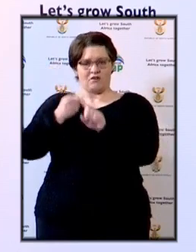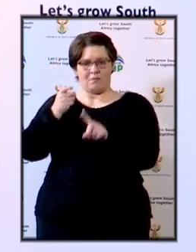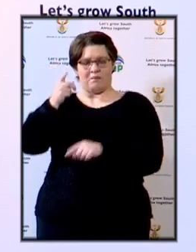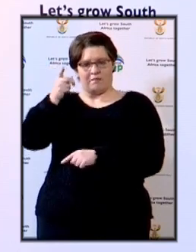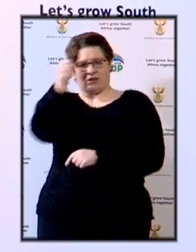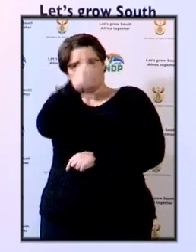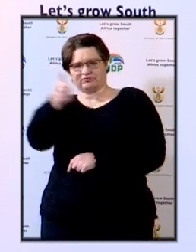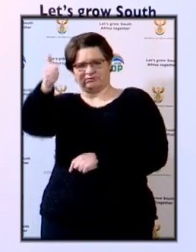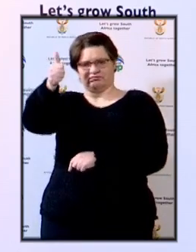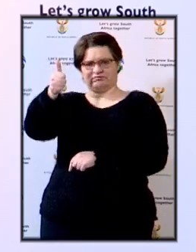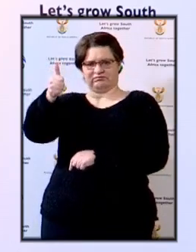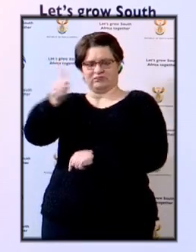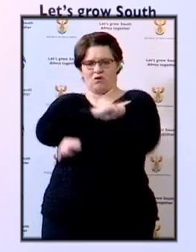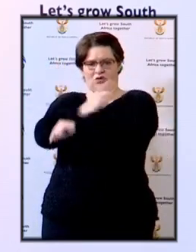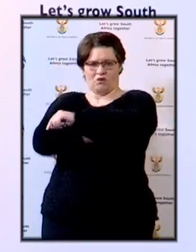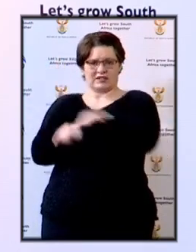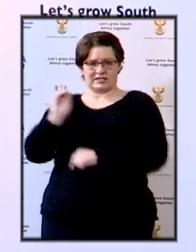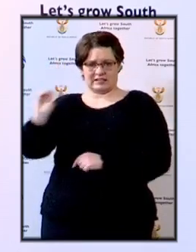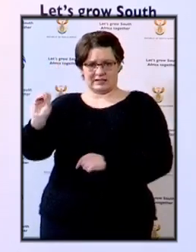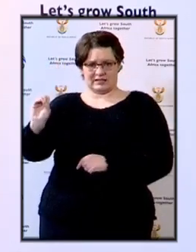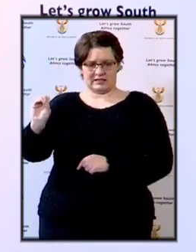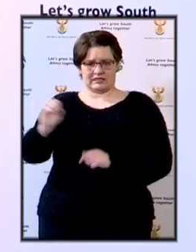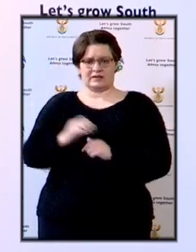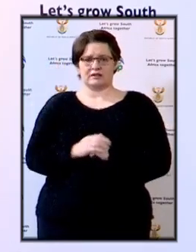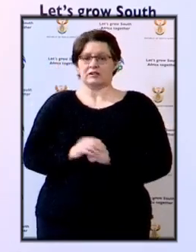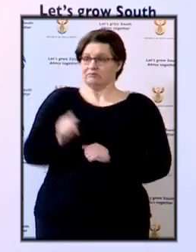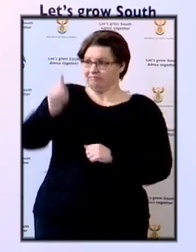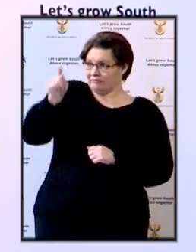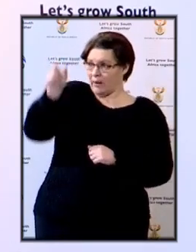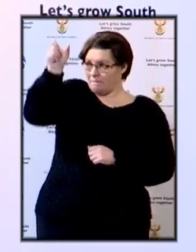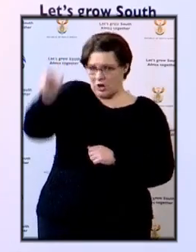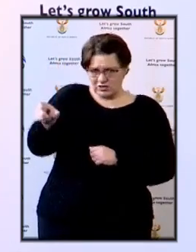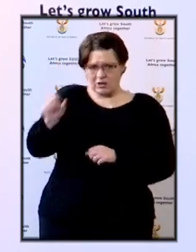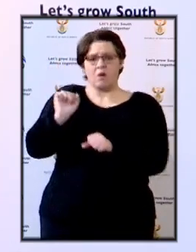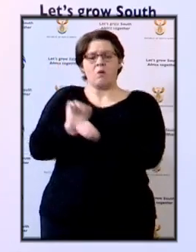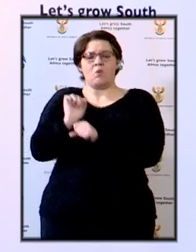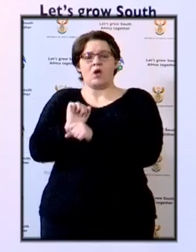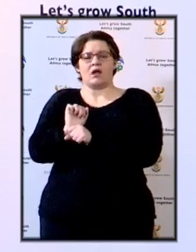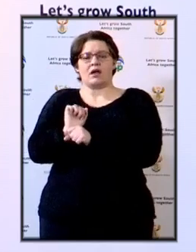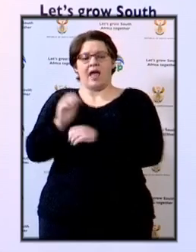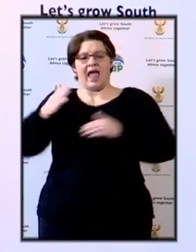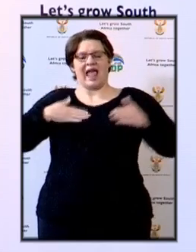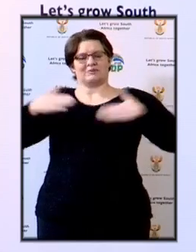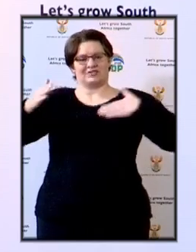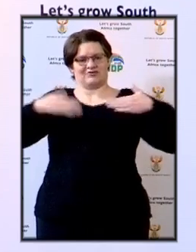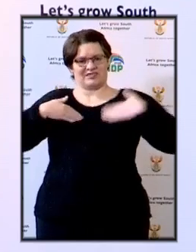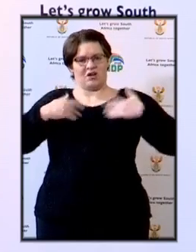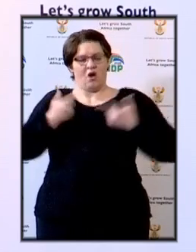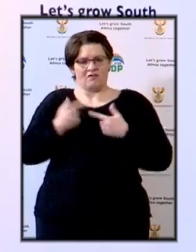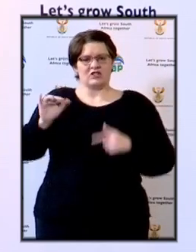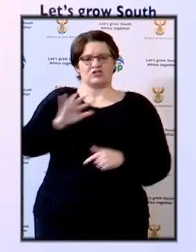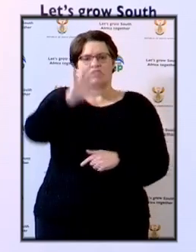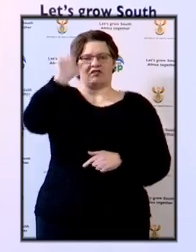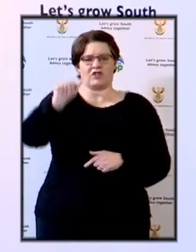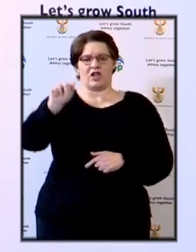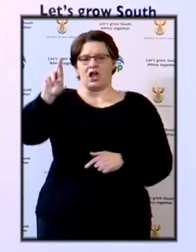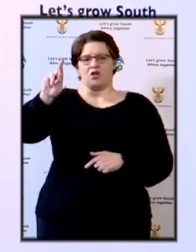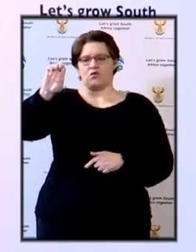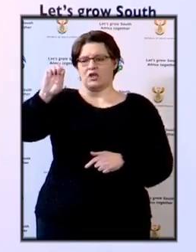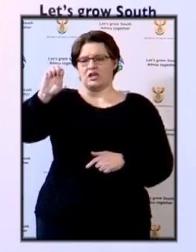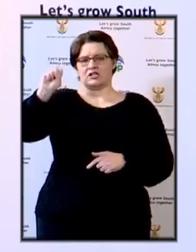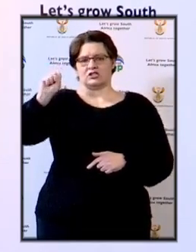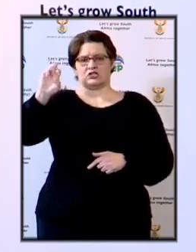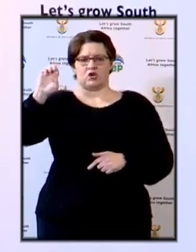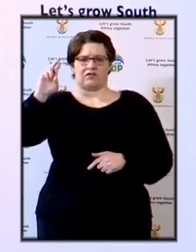Prudential Authority. This is a juristic person operating within the administration of the South African